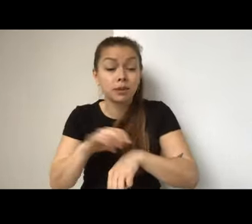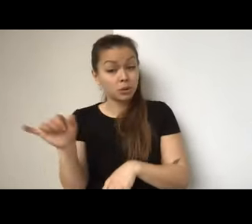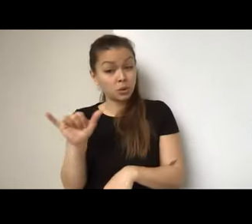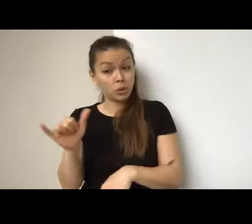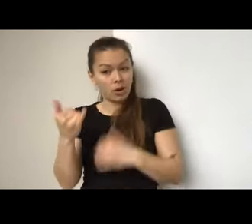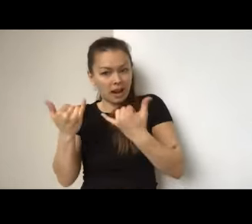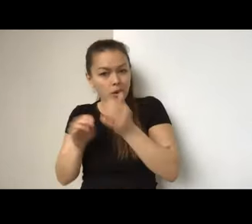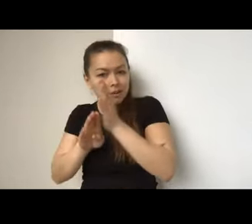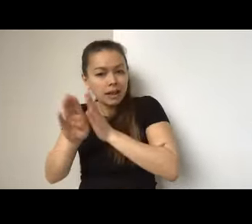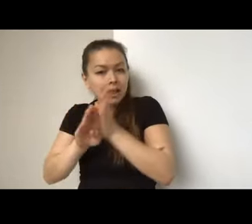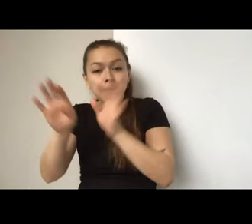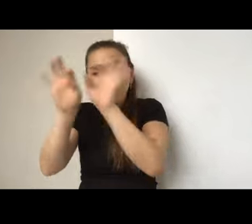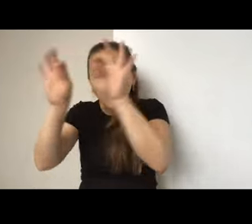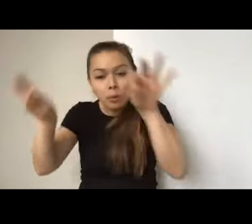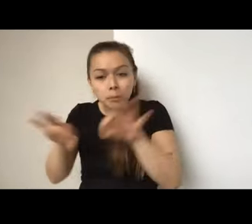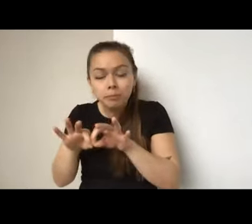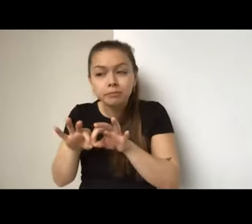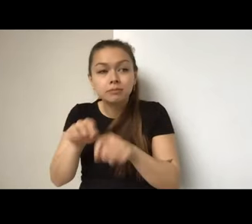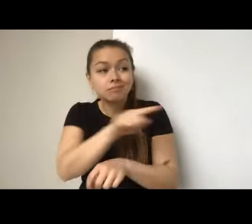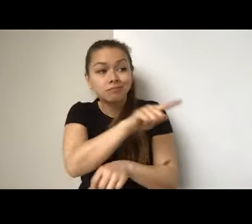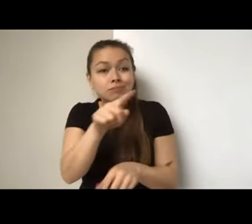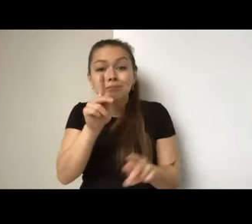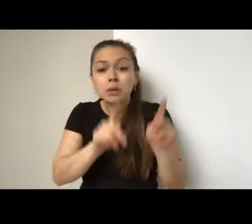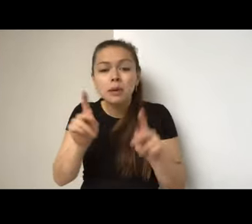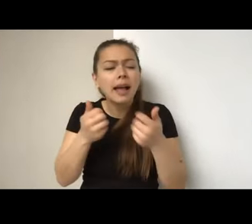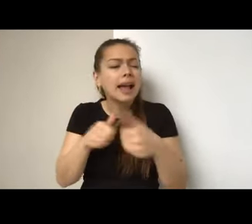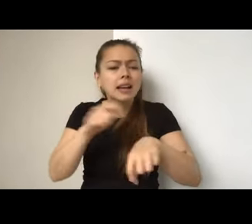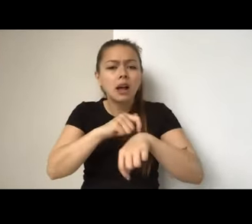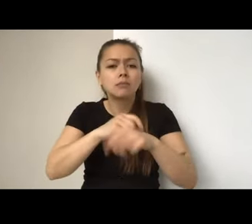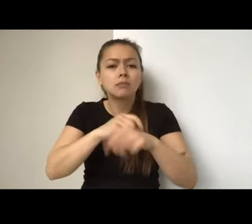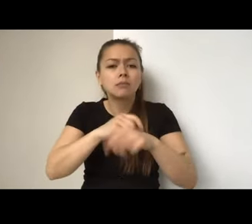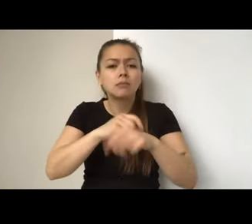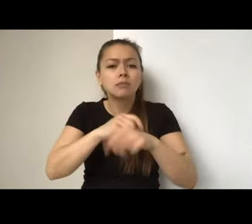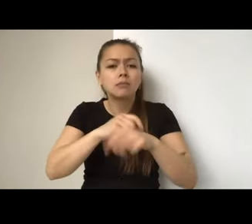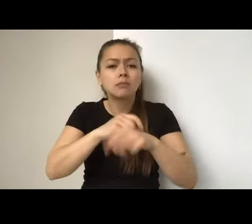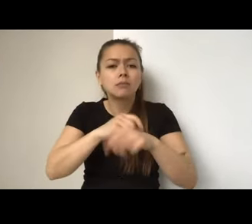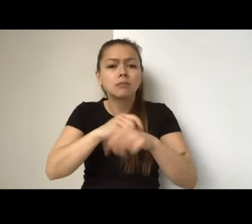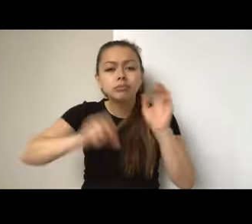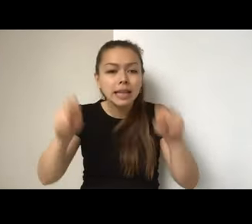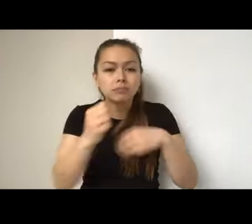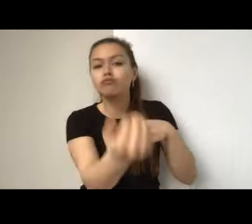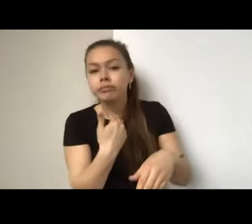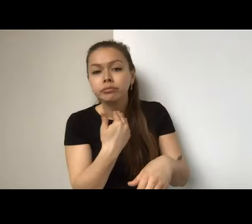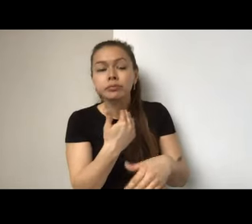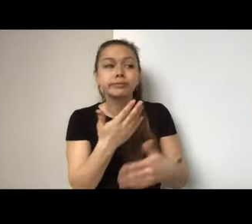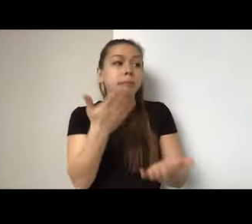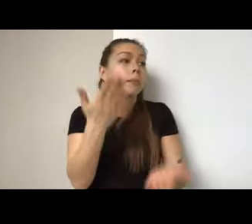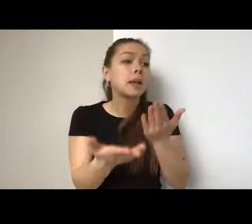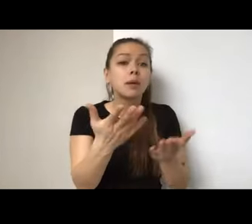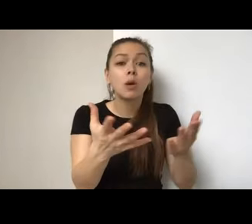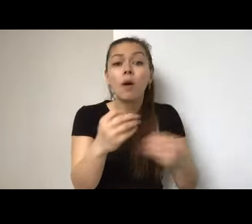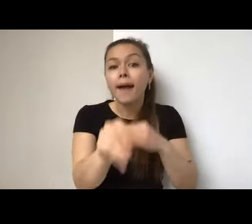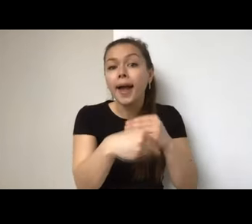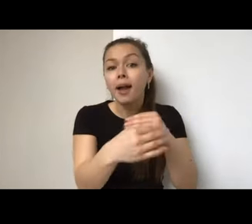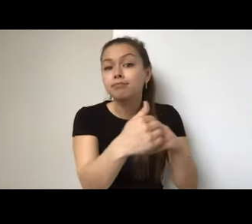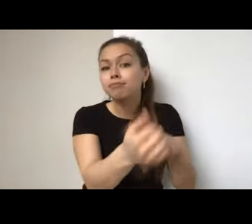And that would essentially allow us to maybe capture some of the stories for a deeper dive, or even maybe have them submit an image where we